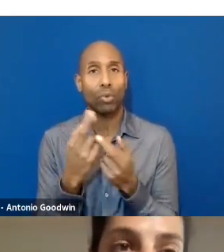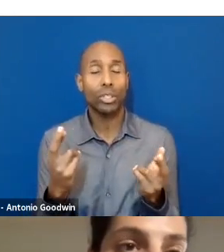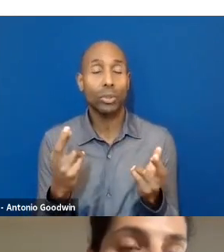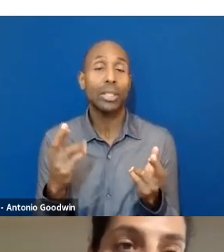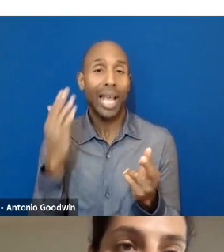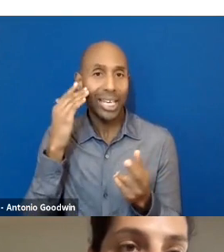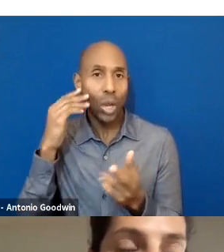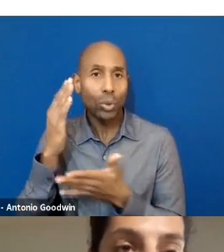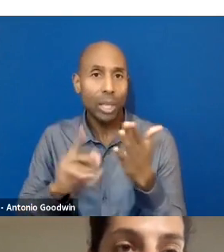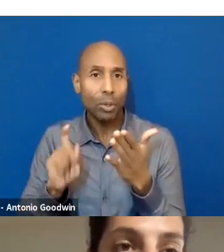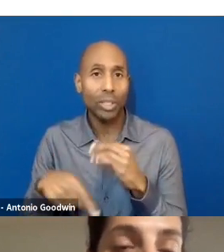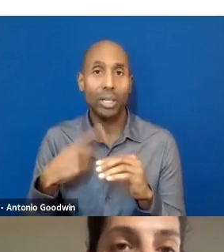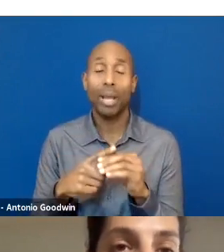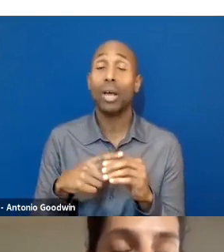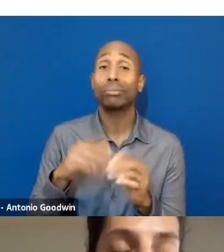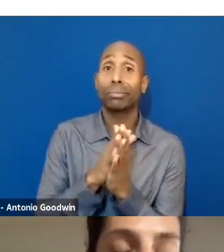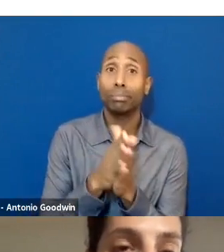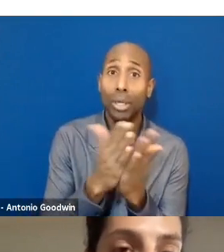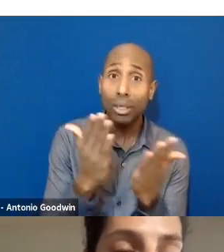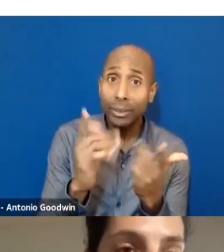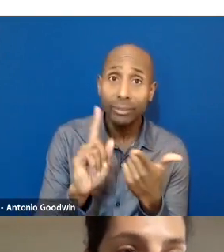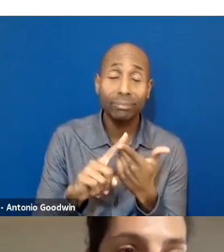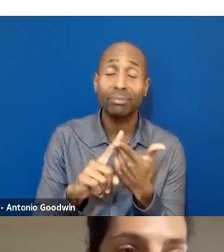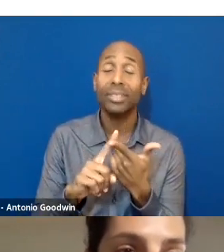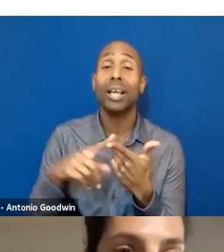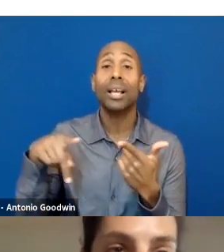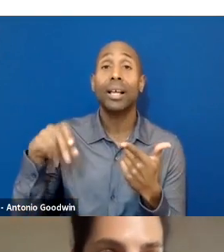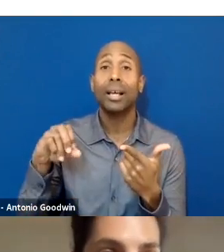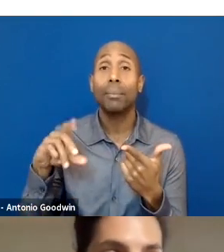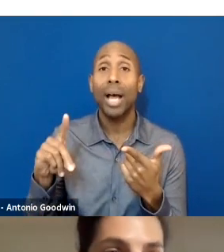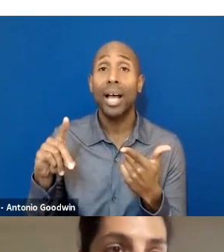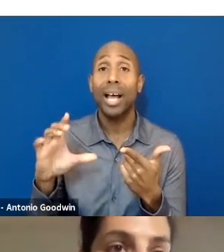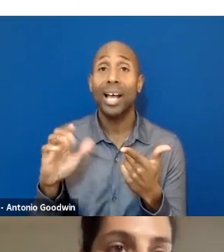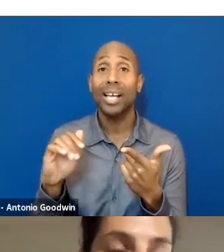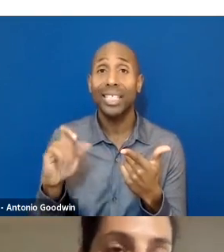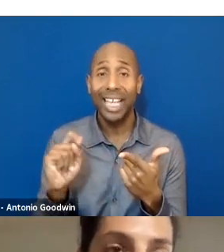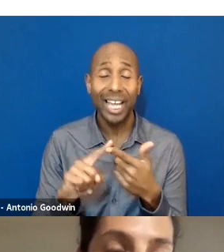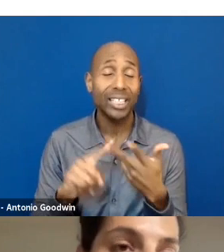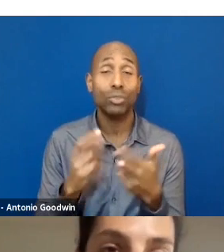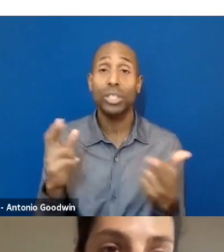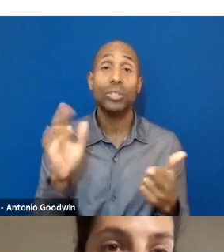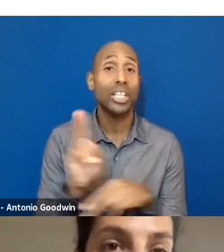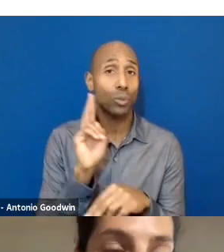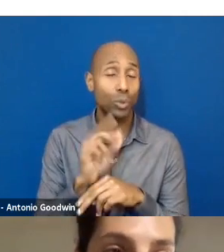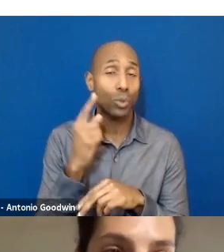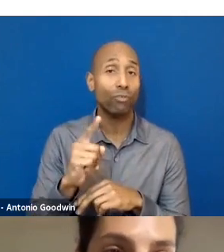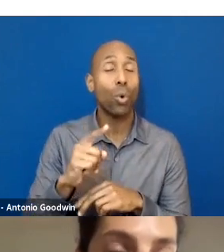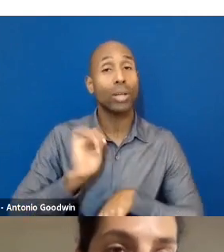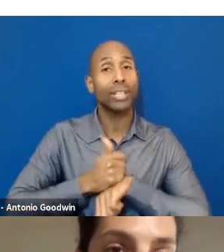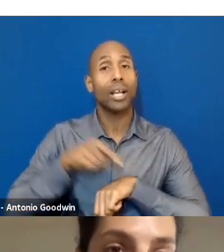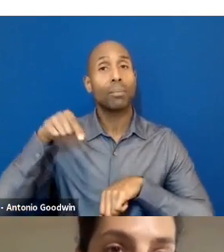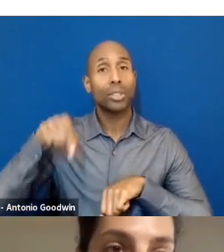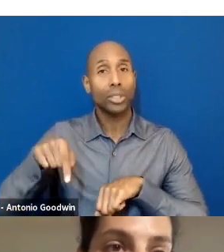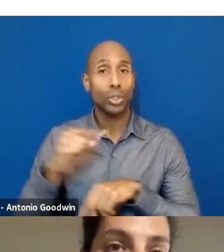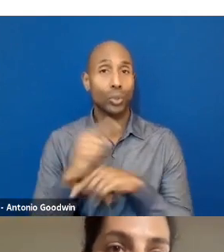podcasts, resources, anything that you use to build the class today. And of course, Fiber